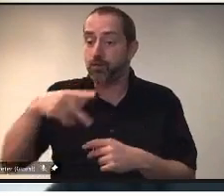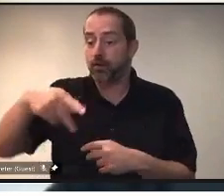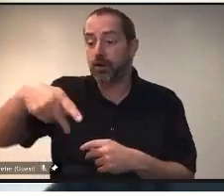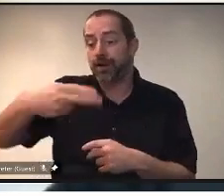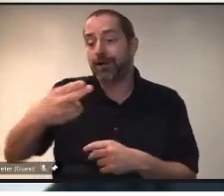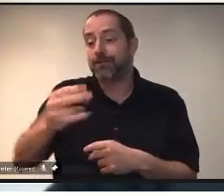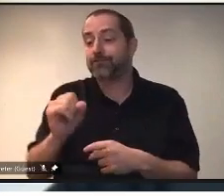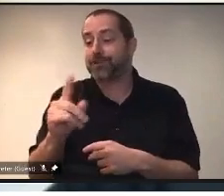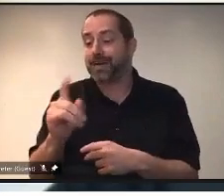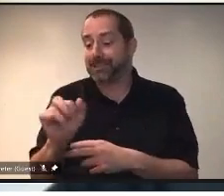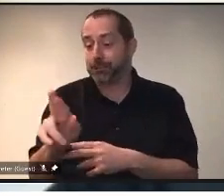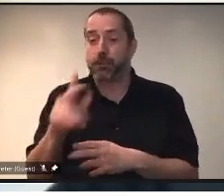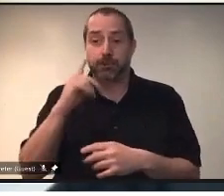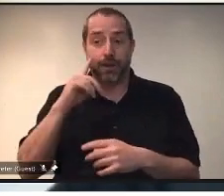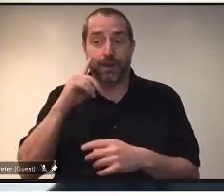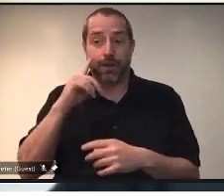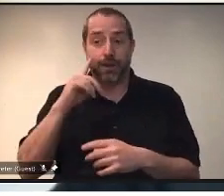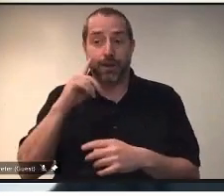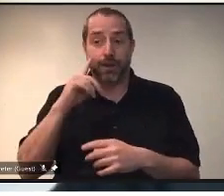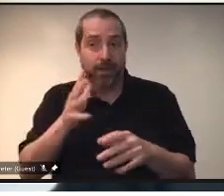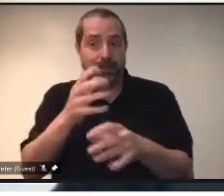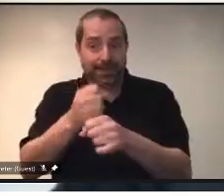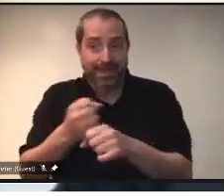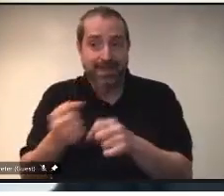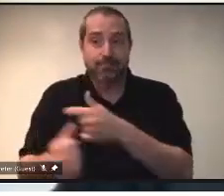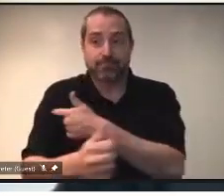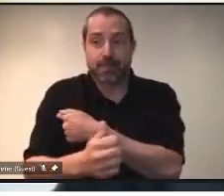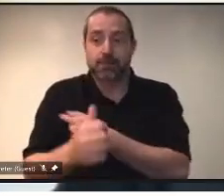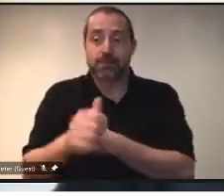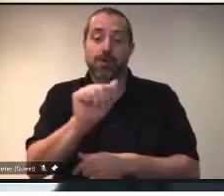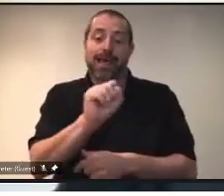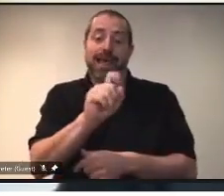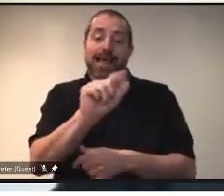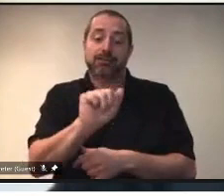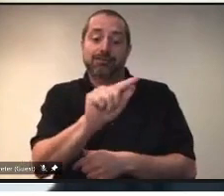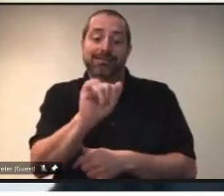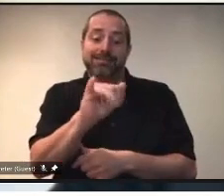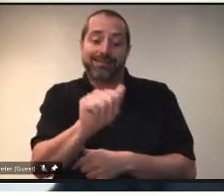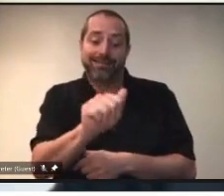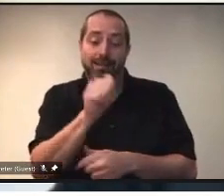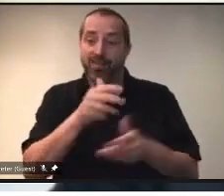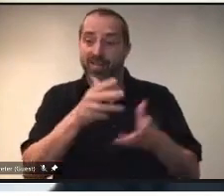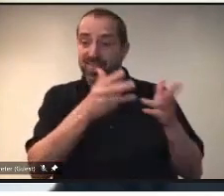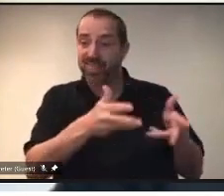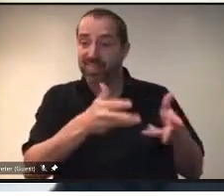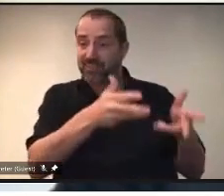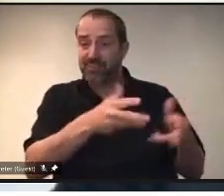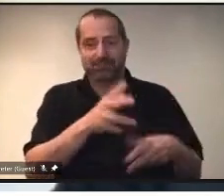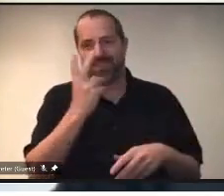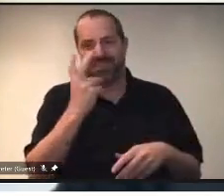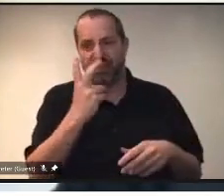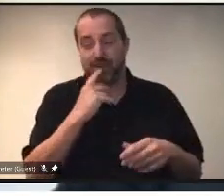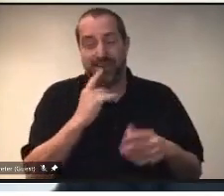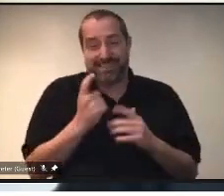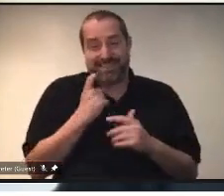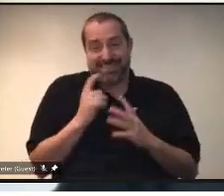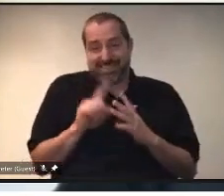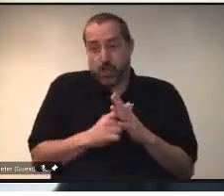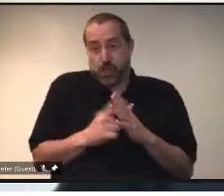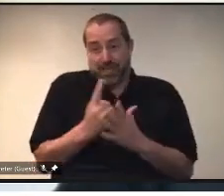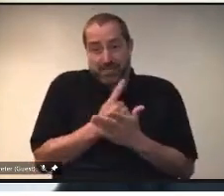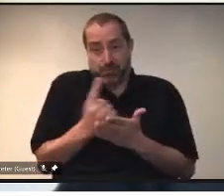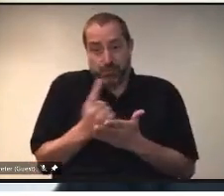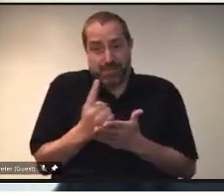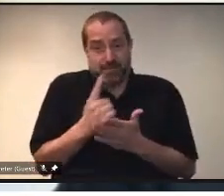not concerned at all that we will have leftover AstraZeneca. This just started this week. We're just fresh into this and we have lots of